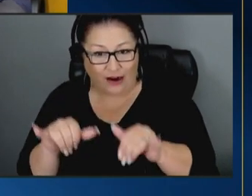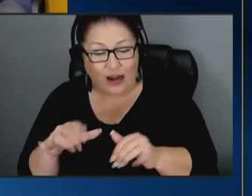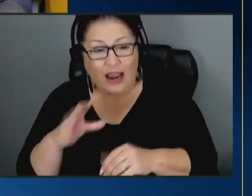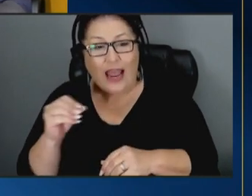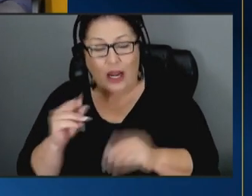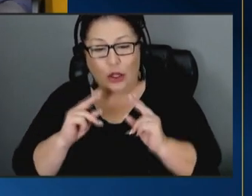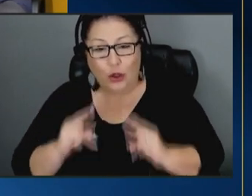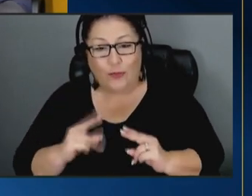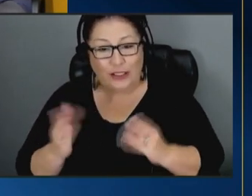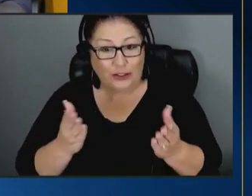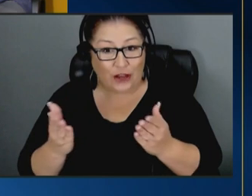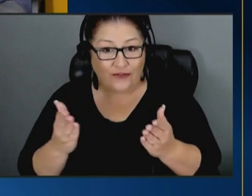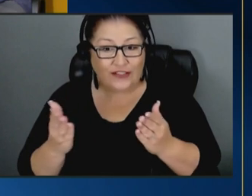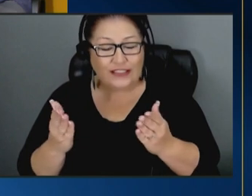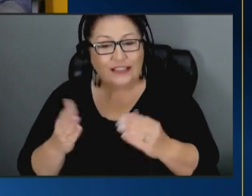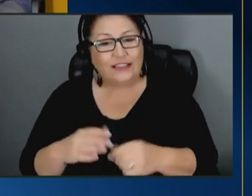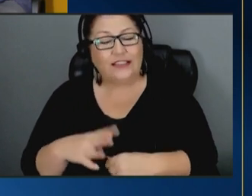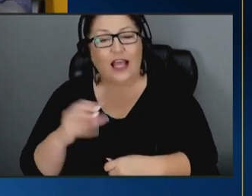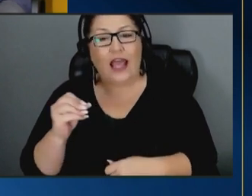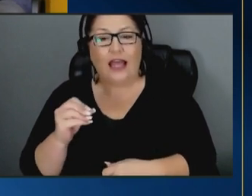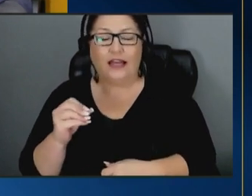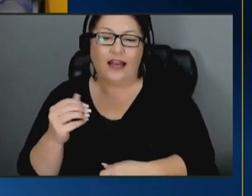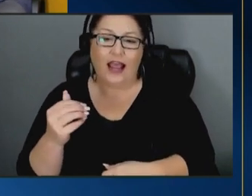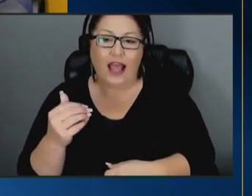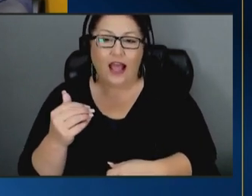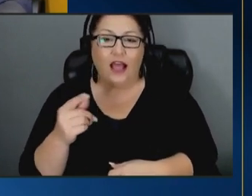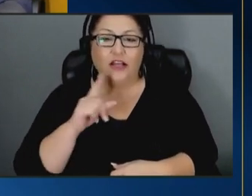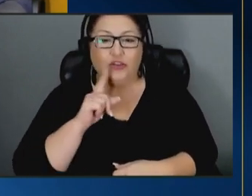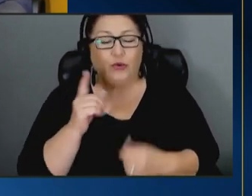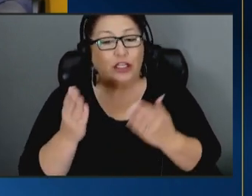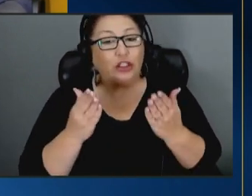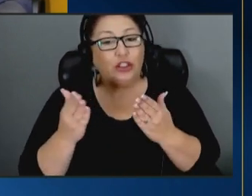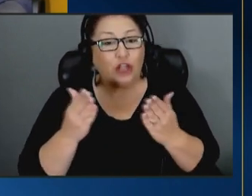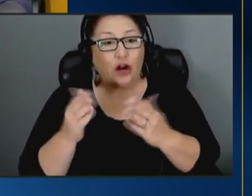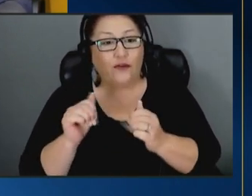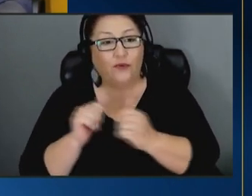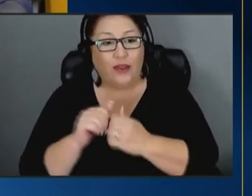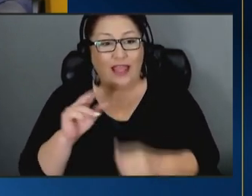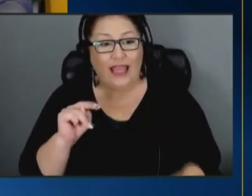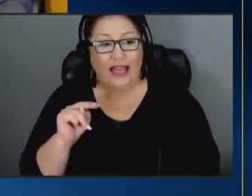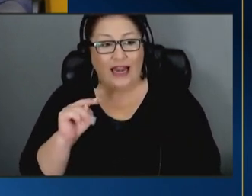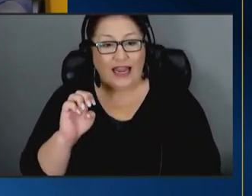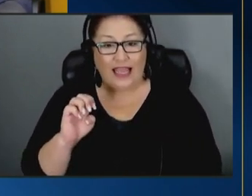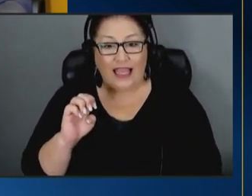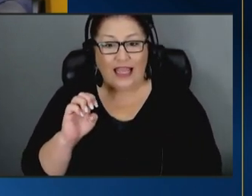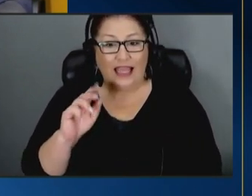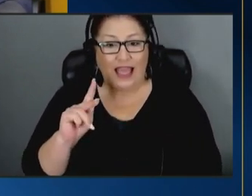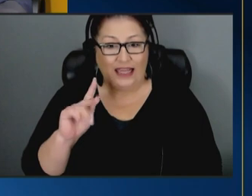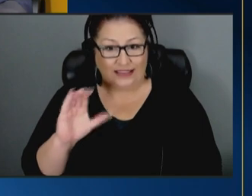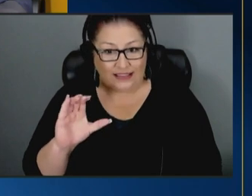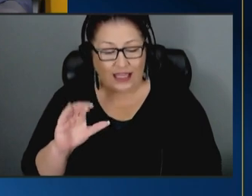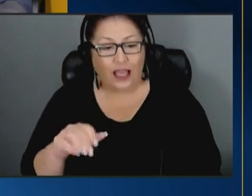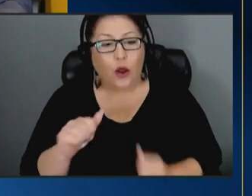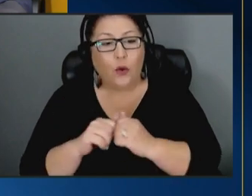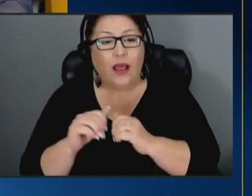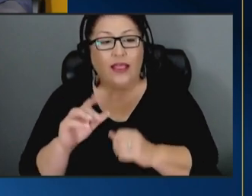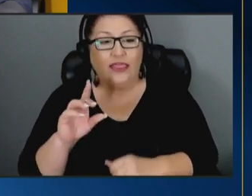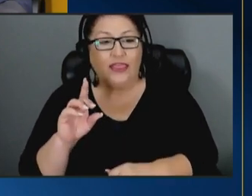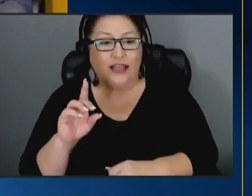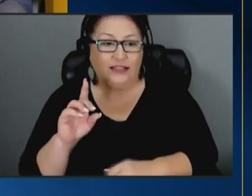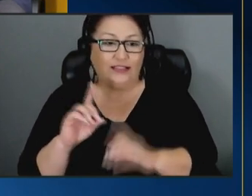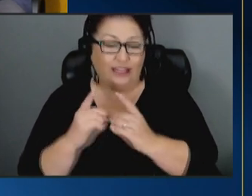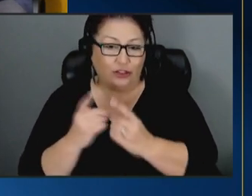services and has served with annie e casey with the district of columbia obviously